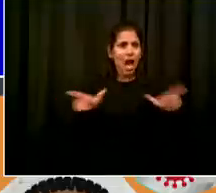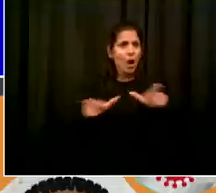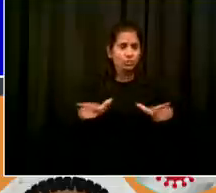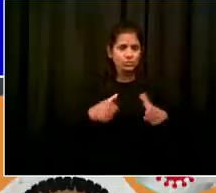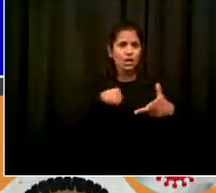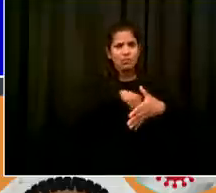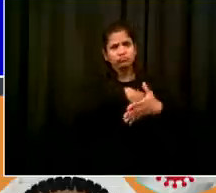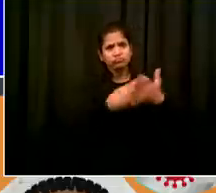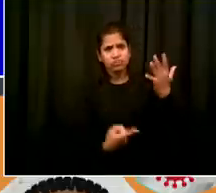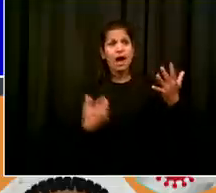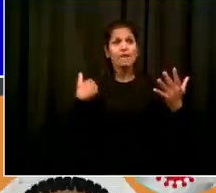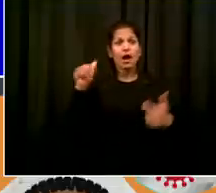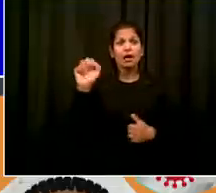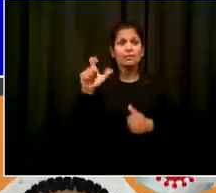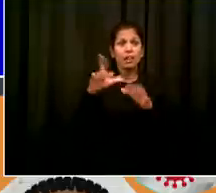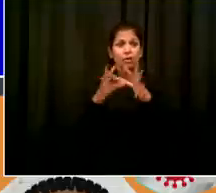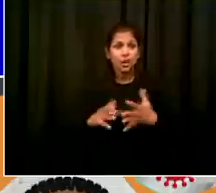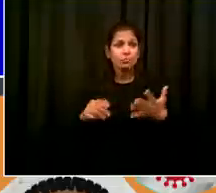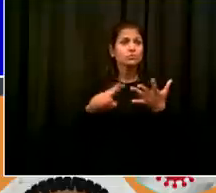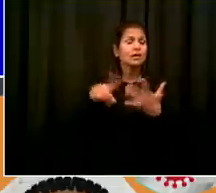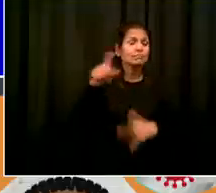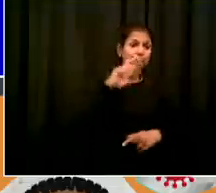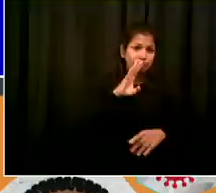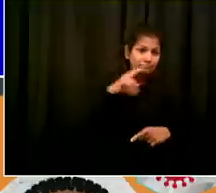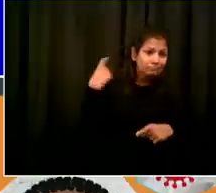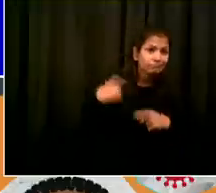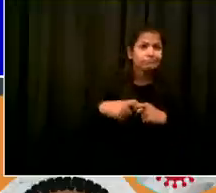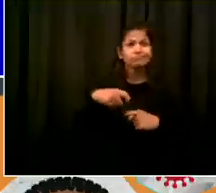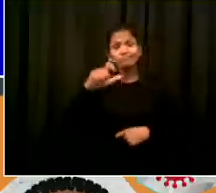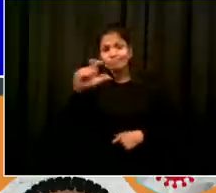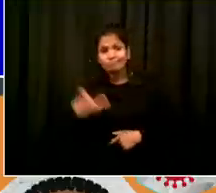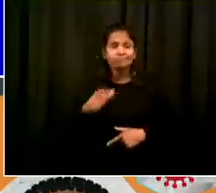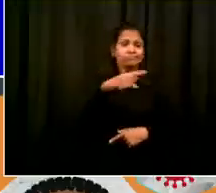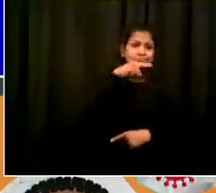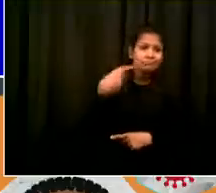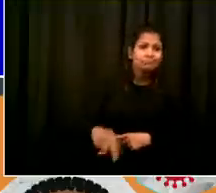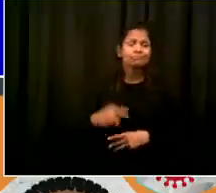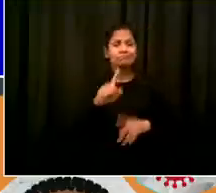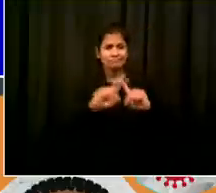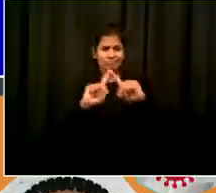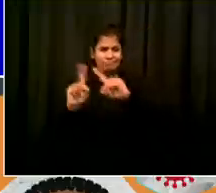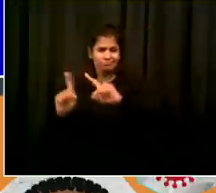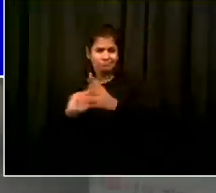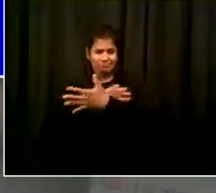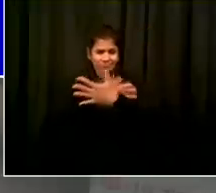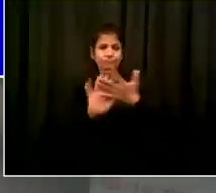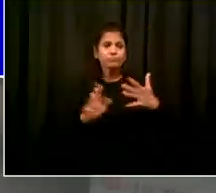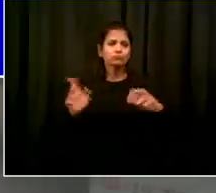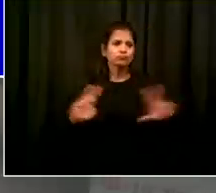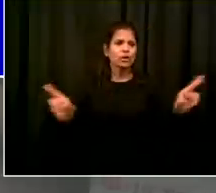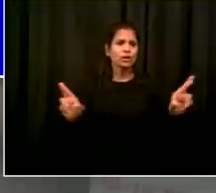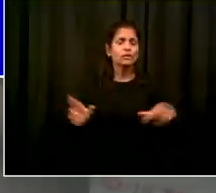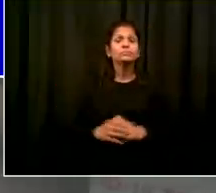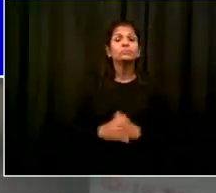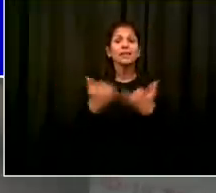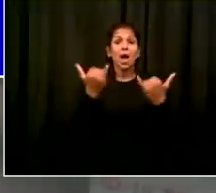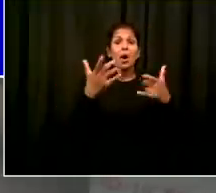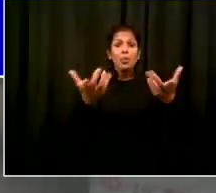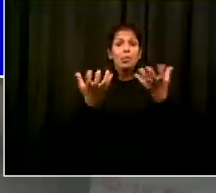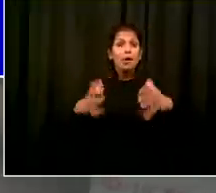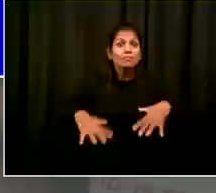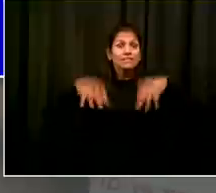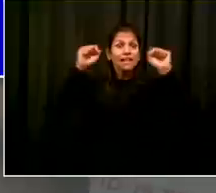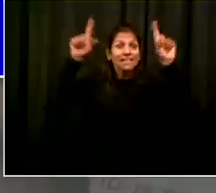tested and so today we will have testing locations at over a dozen public housing developments in the city